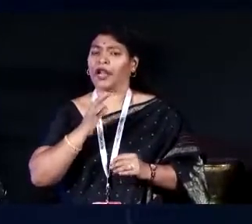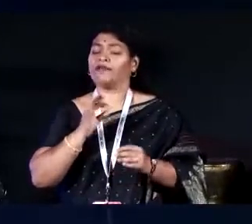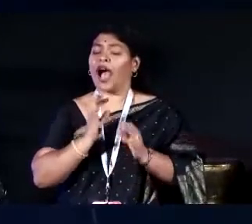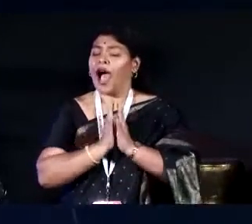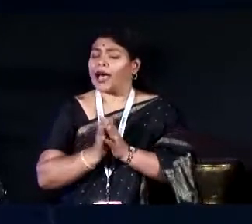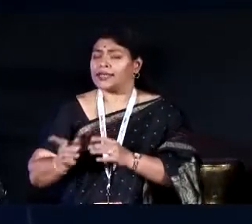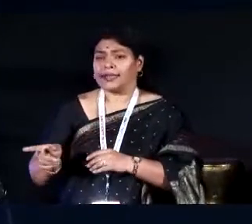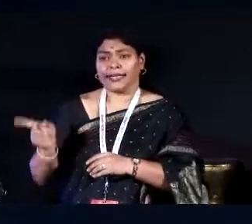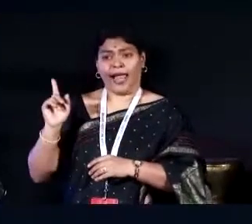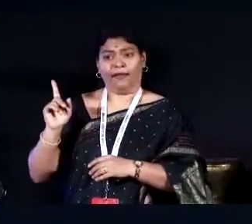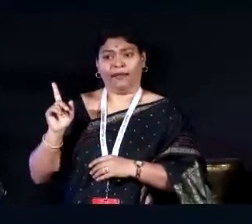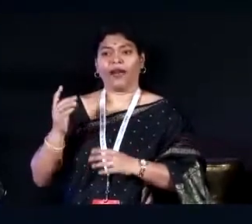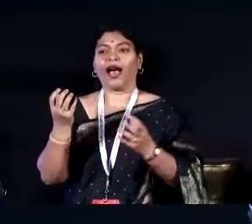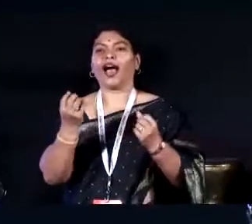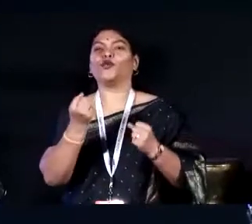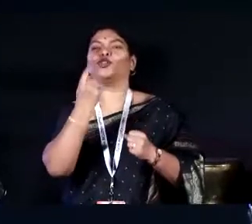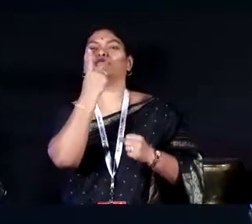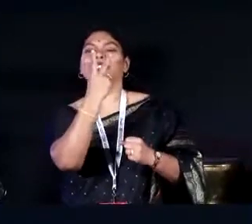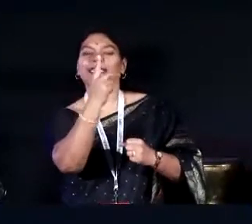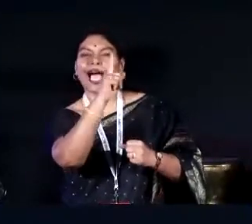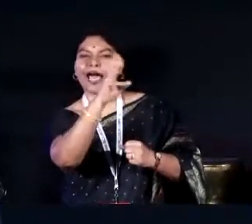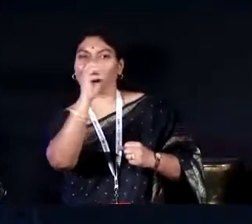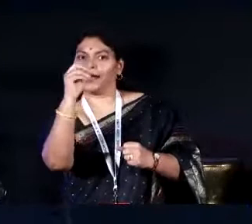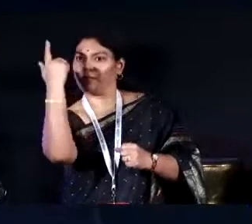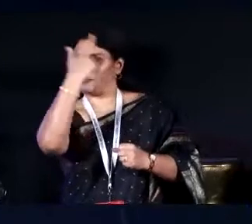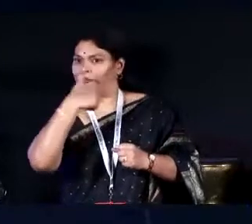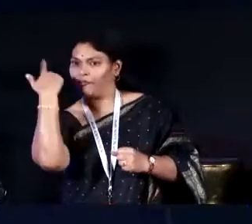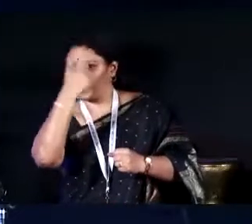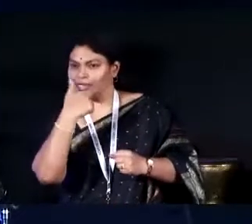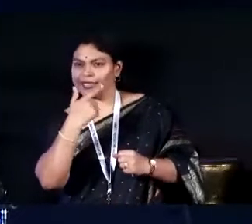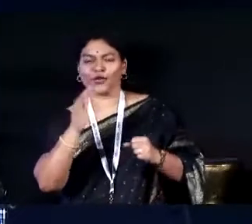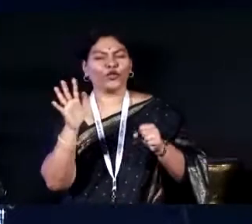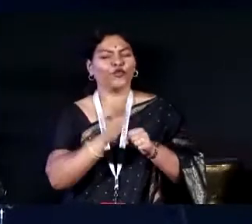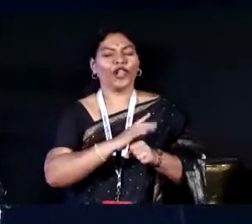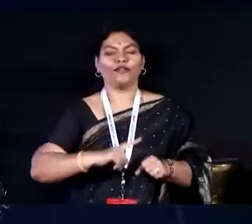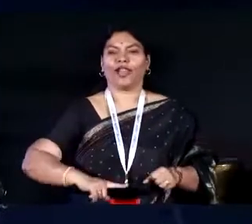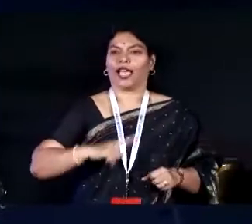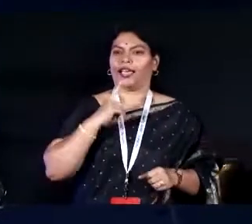myself I want to see 100 faces where the life is totally changed.